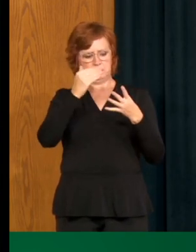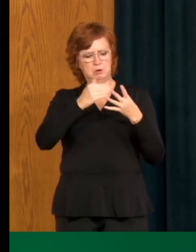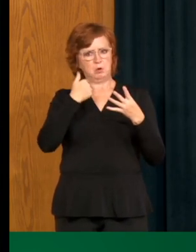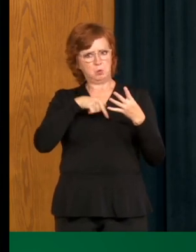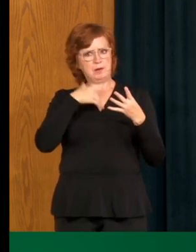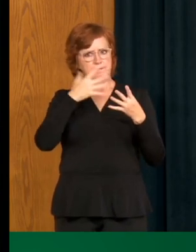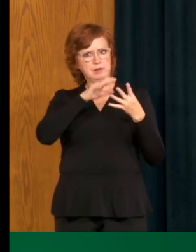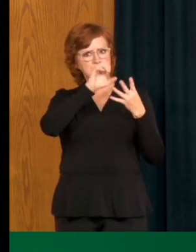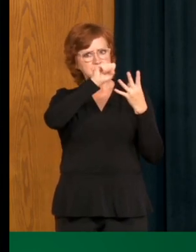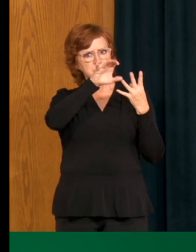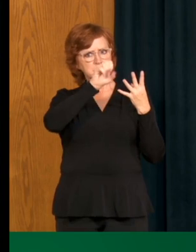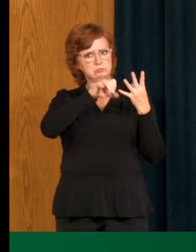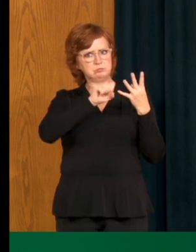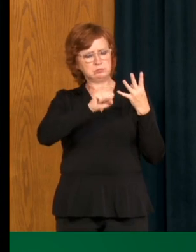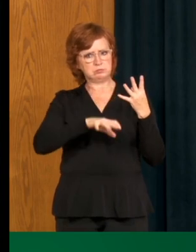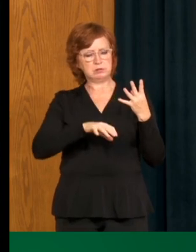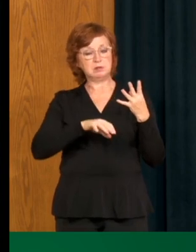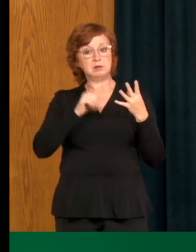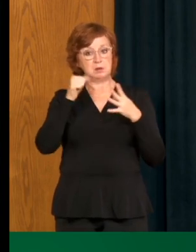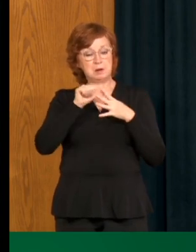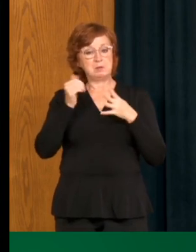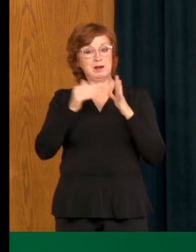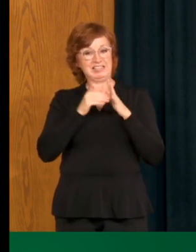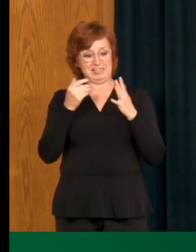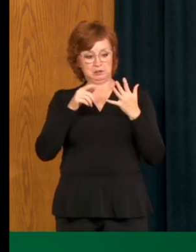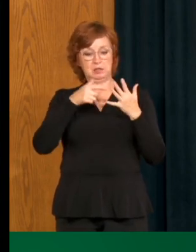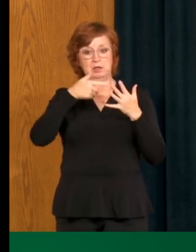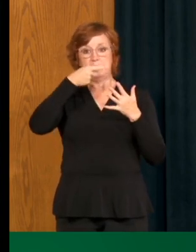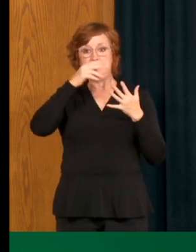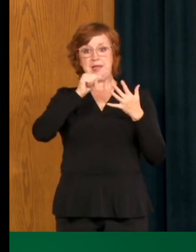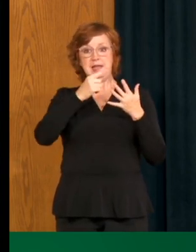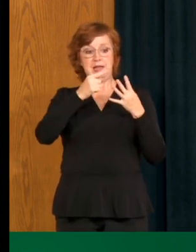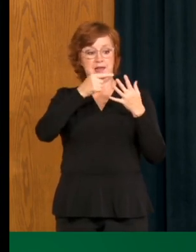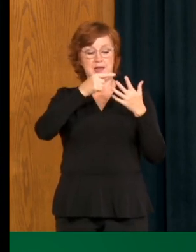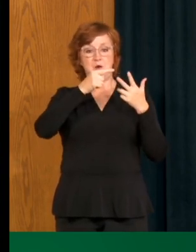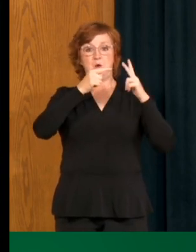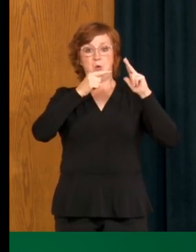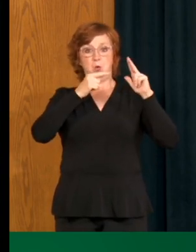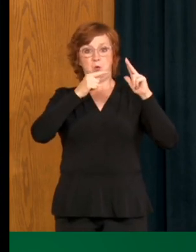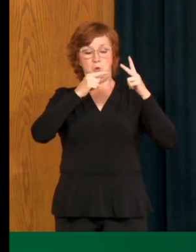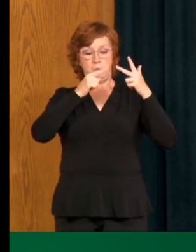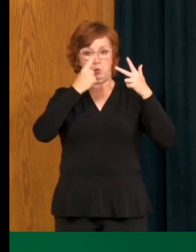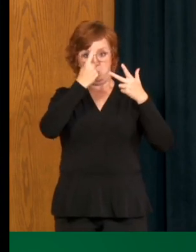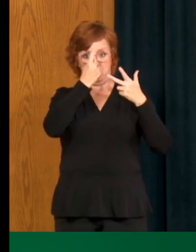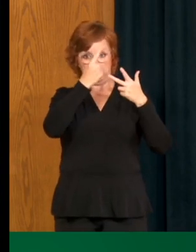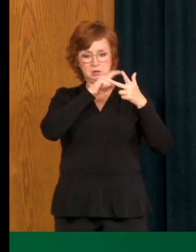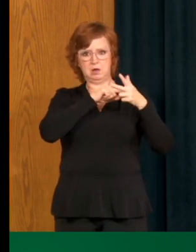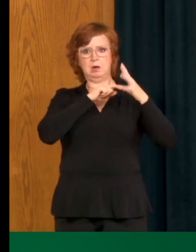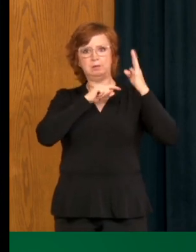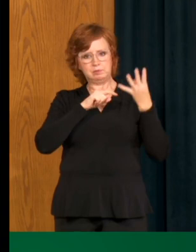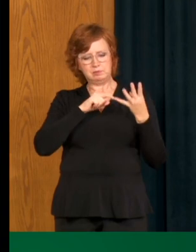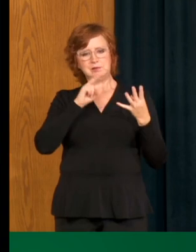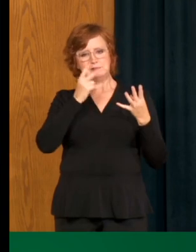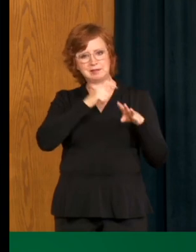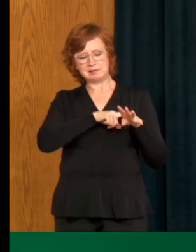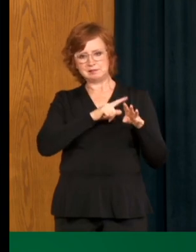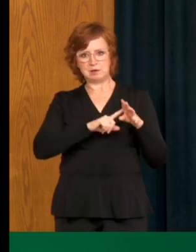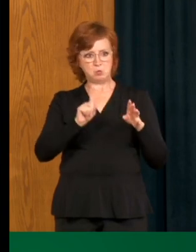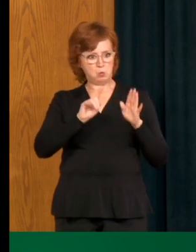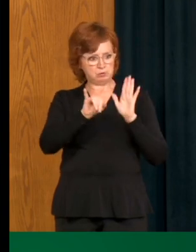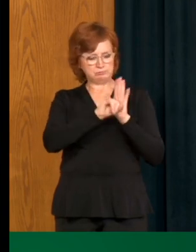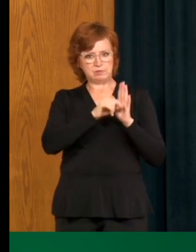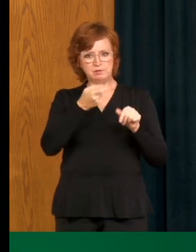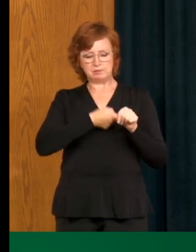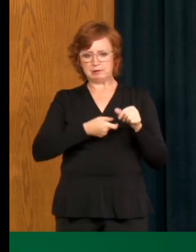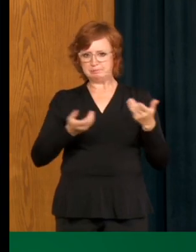the province. A second time in Prince Albert, we reported an outbreak when we had a number of hospitalizations that had no known contact